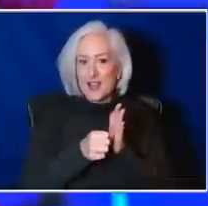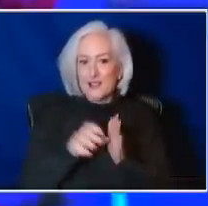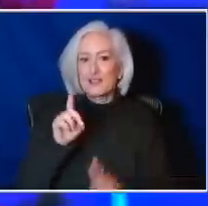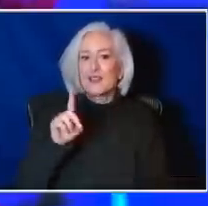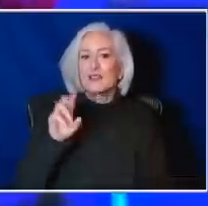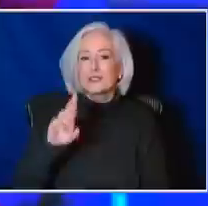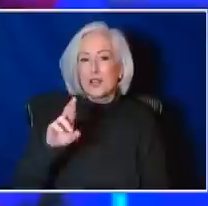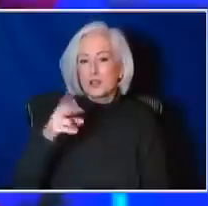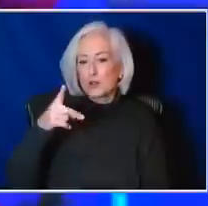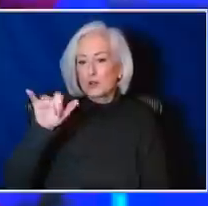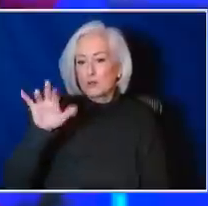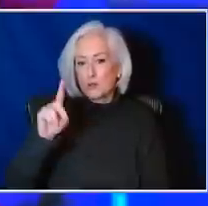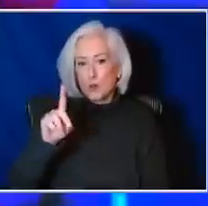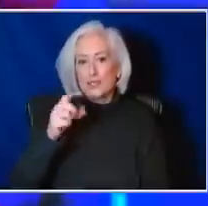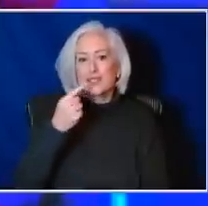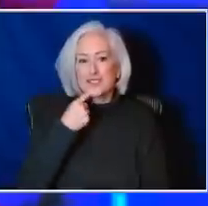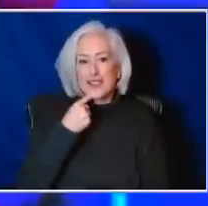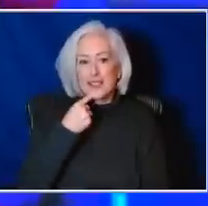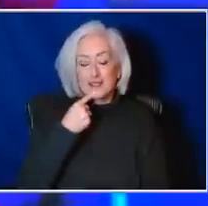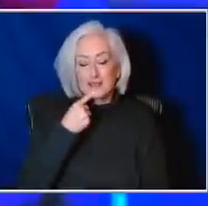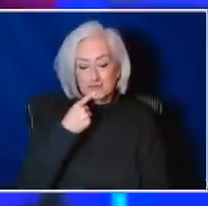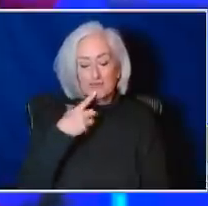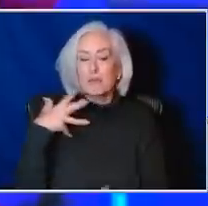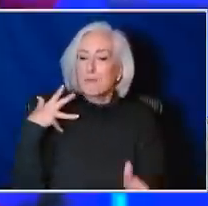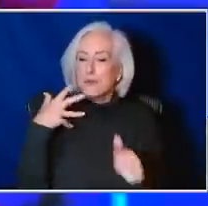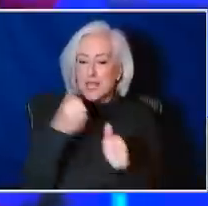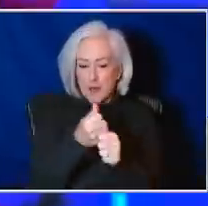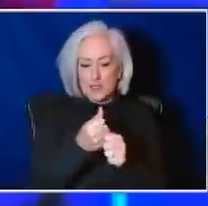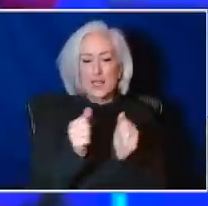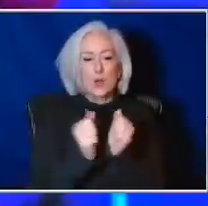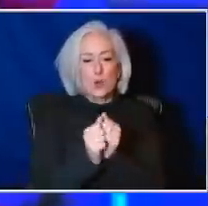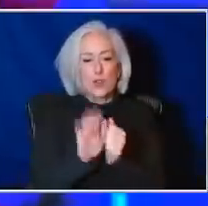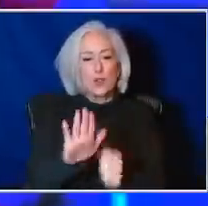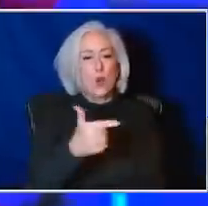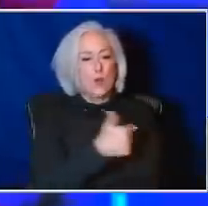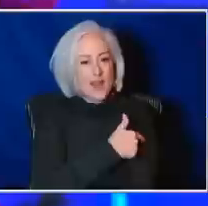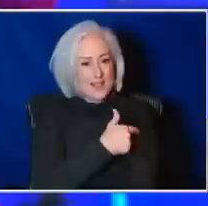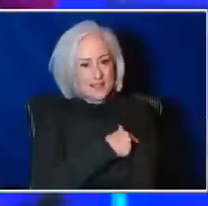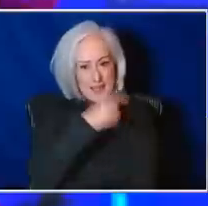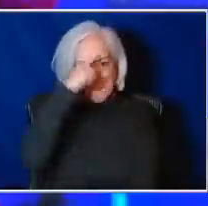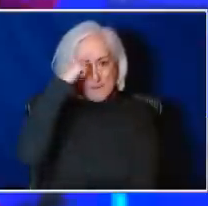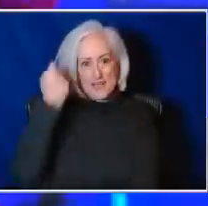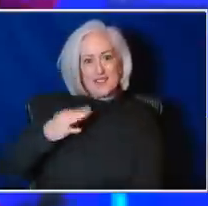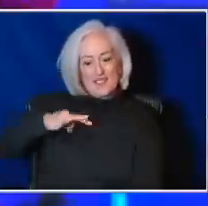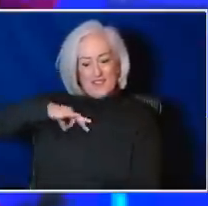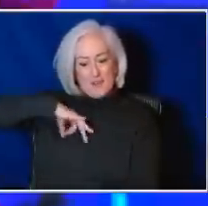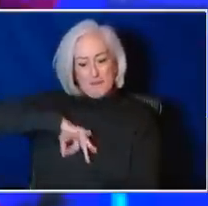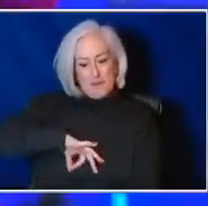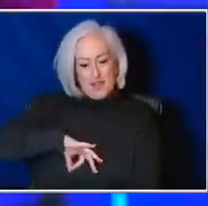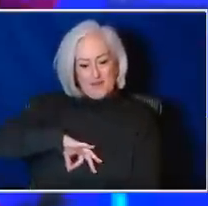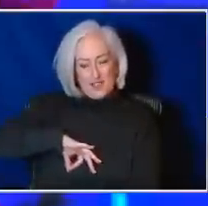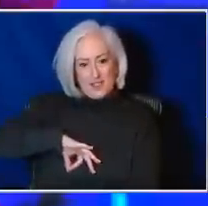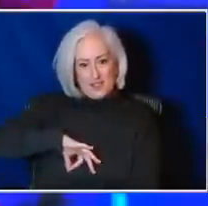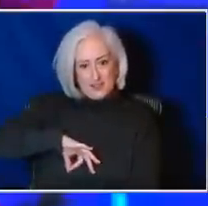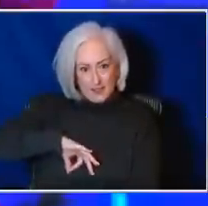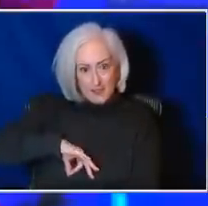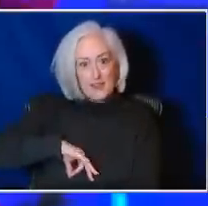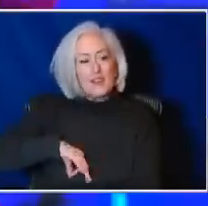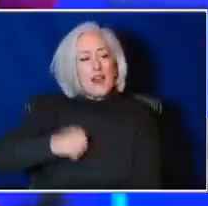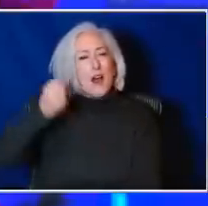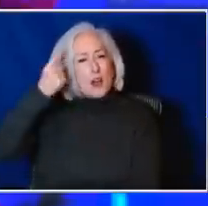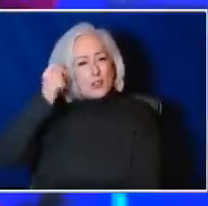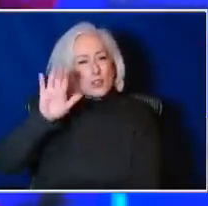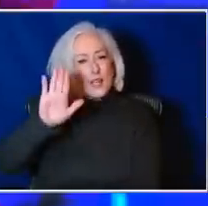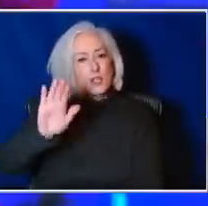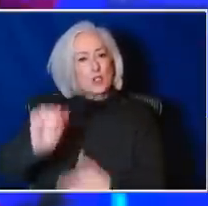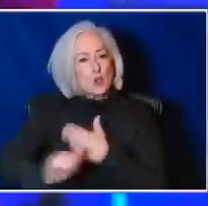with those vaccines because of the benefits they provide. Take in your own individual risk and understand what to do. And then,